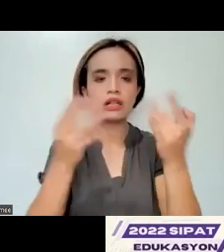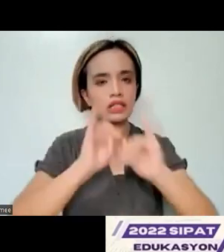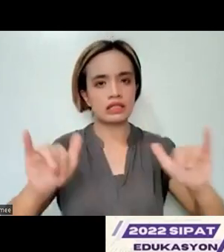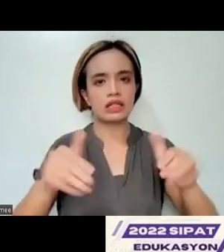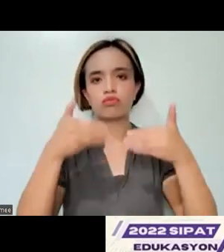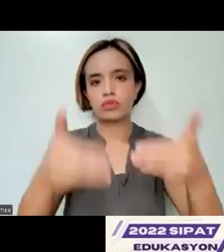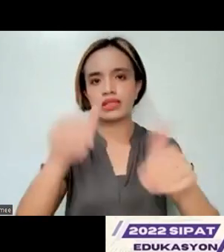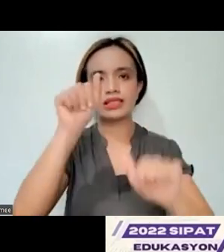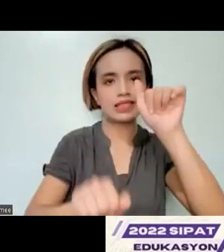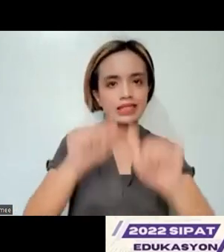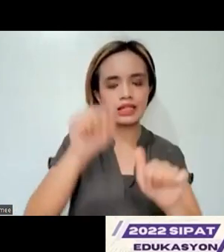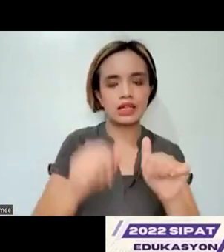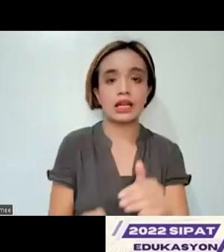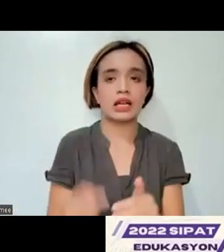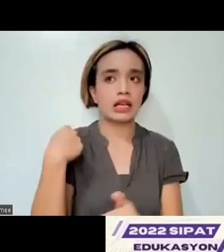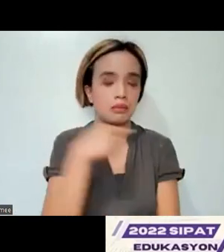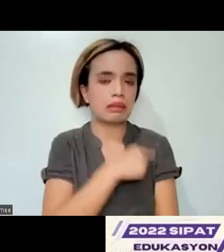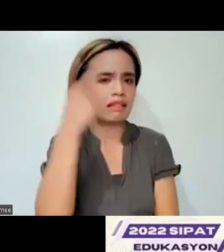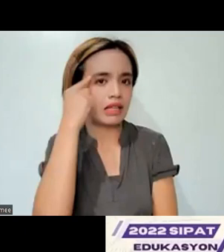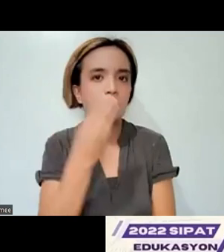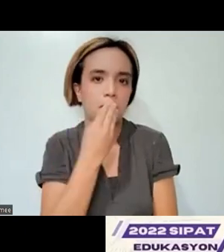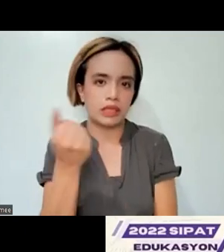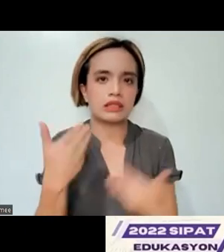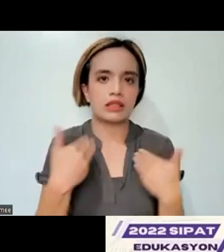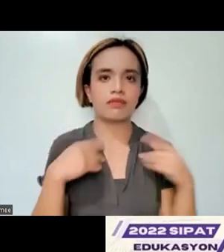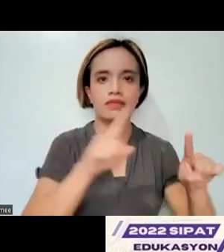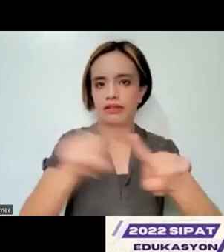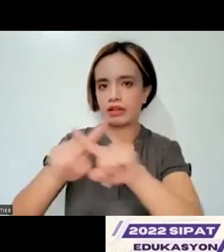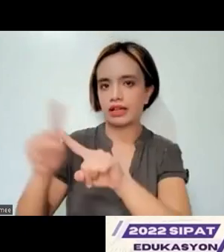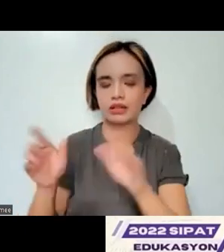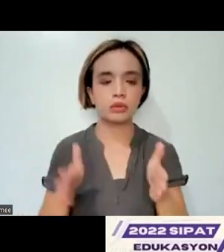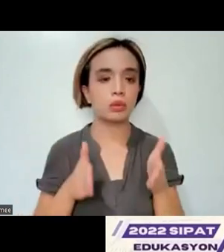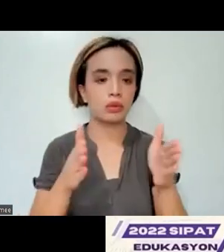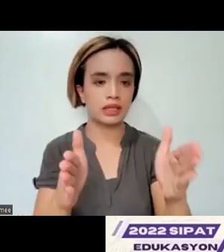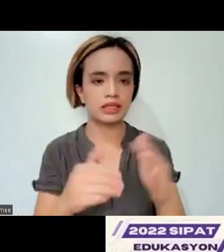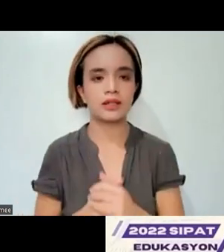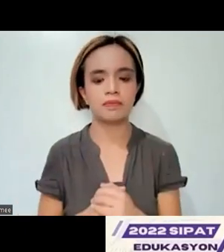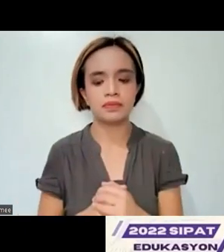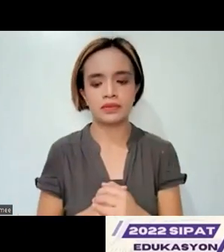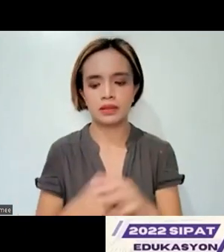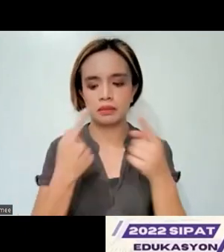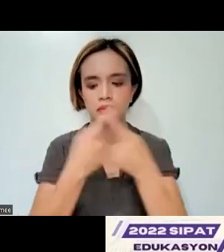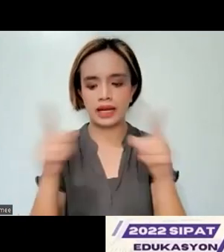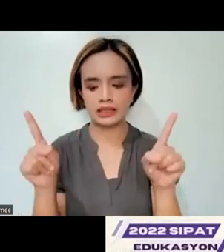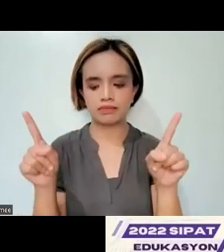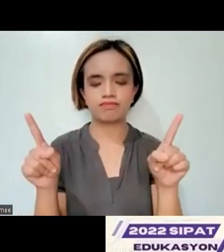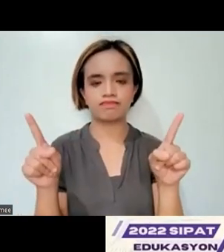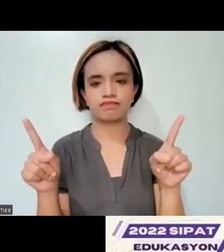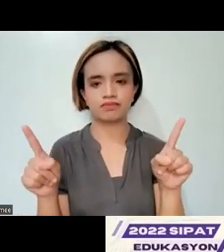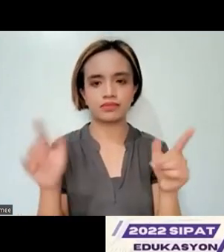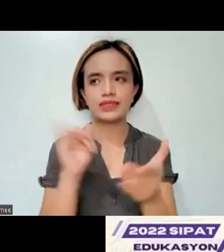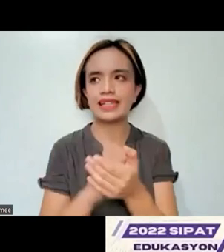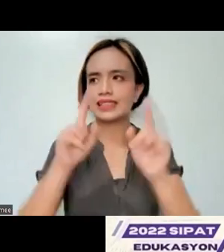we thought it might be best to have different modalities. But of course, that would have been based